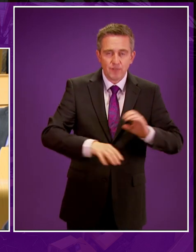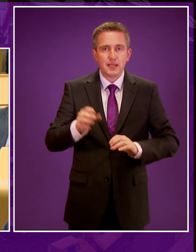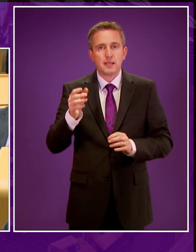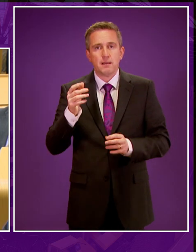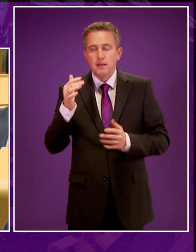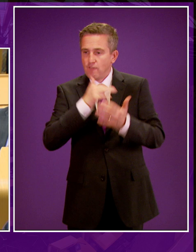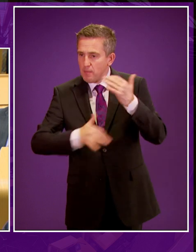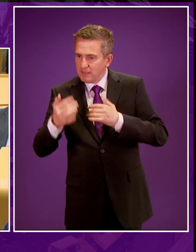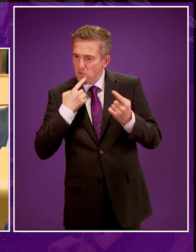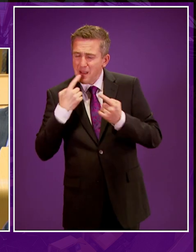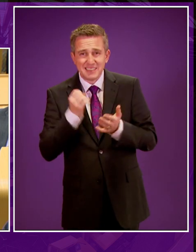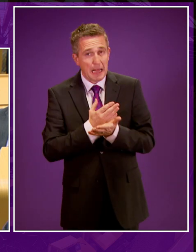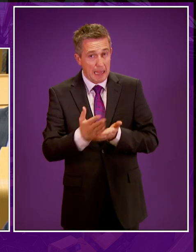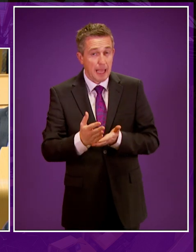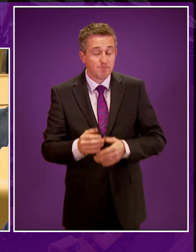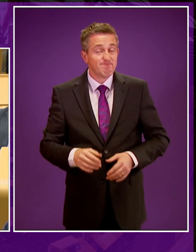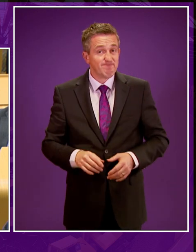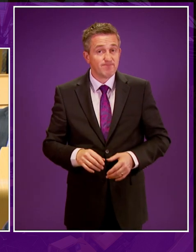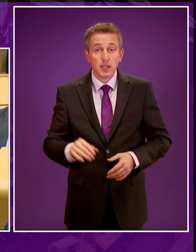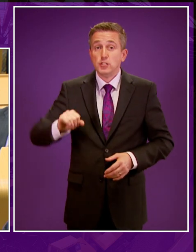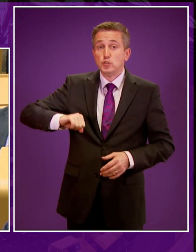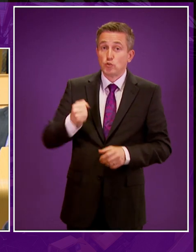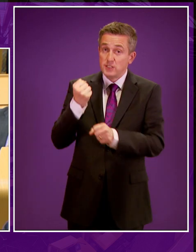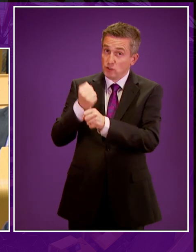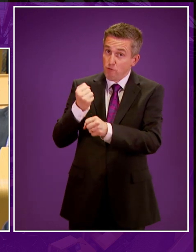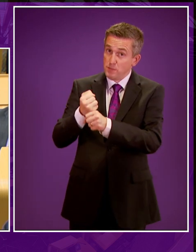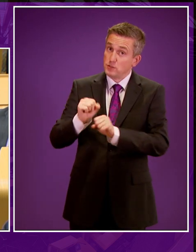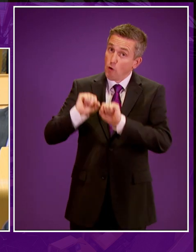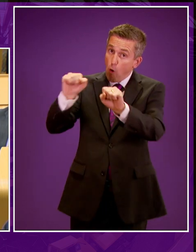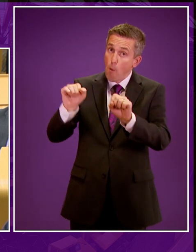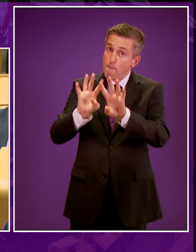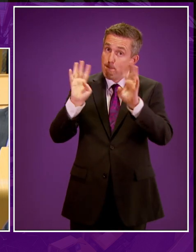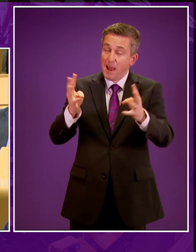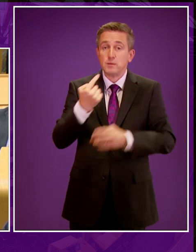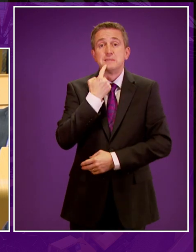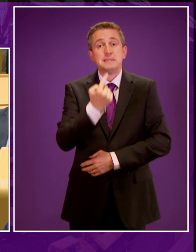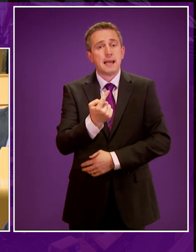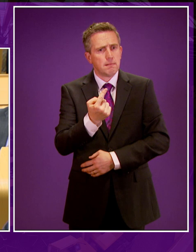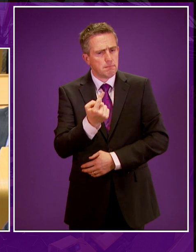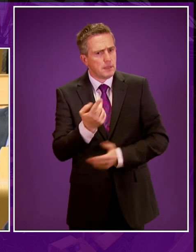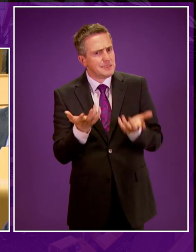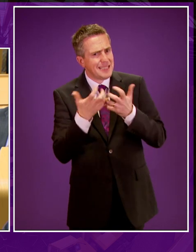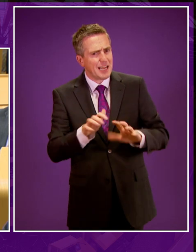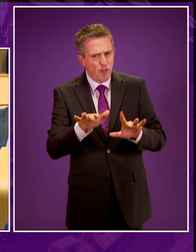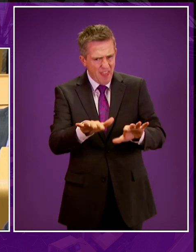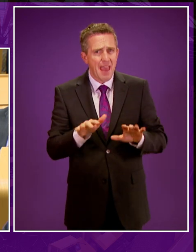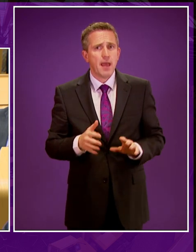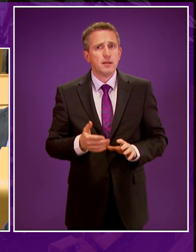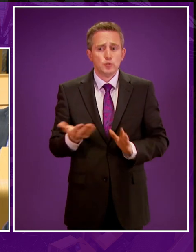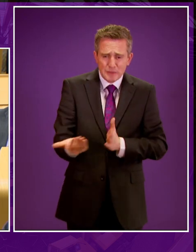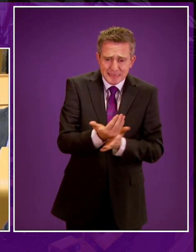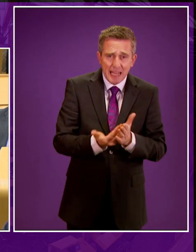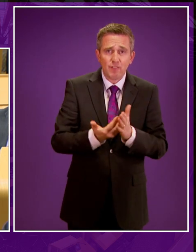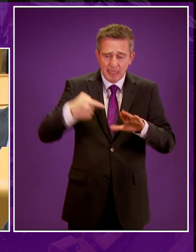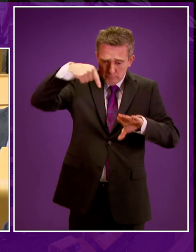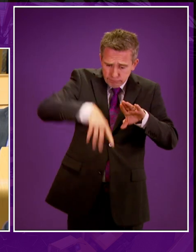support fracking is also clear. The Scottish Government's own expert scientific panel concluded the technology exists to allow the safe extraction of